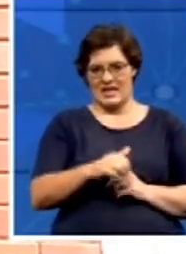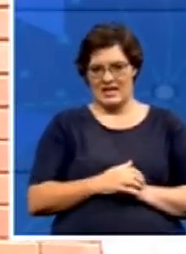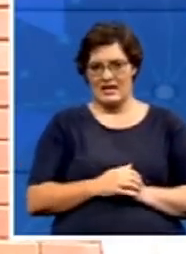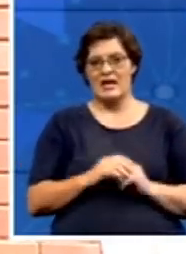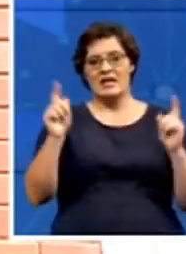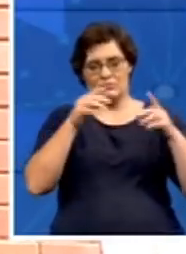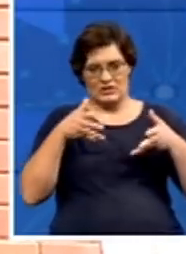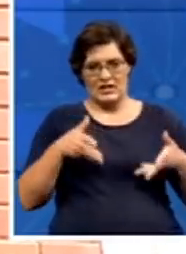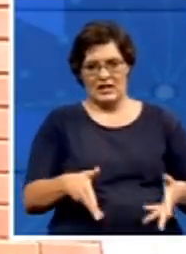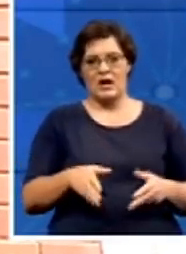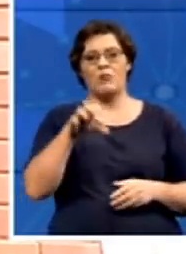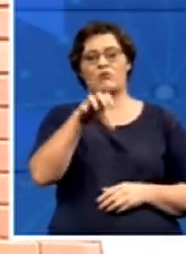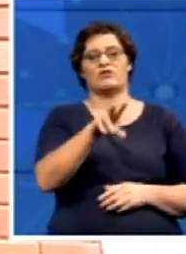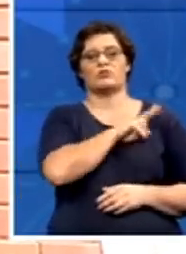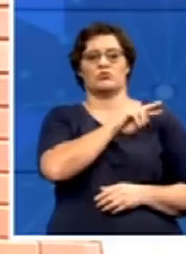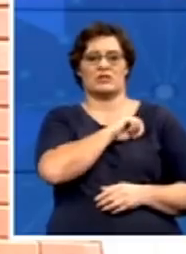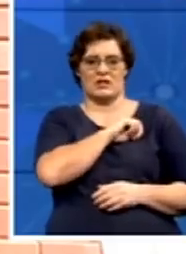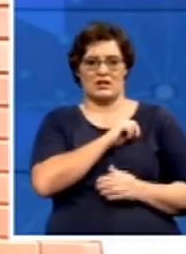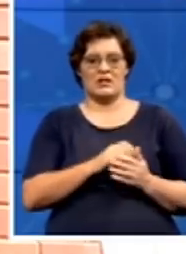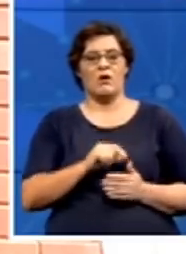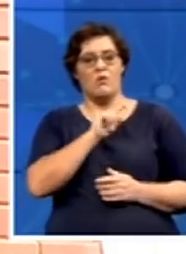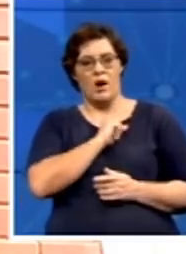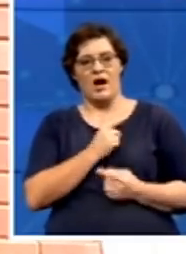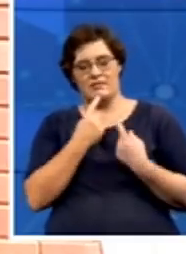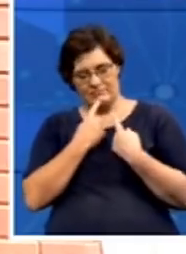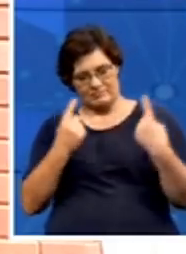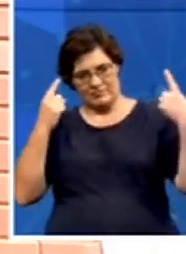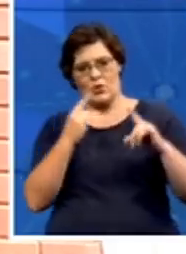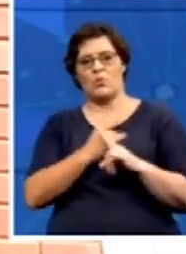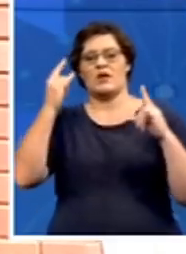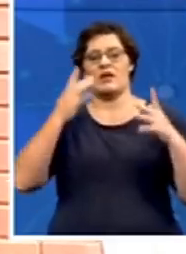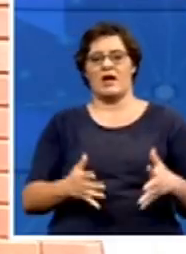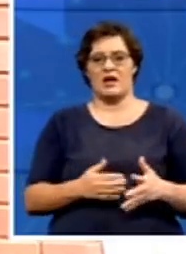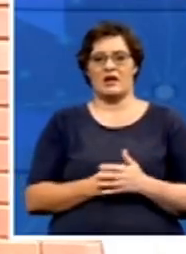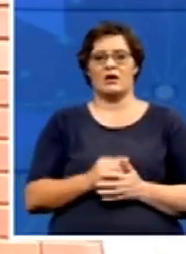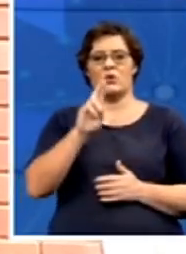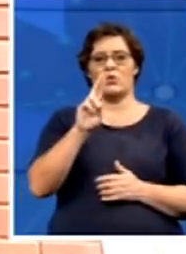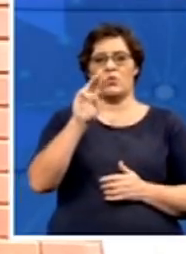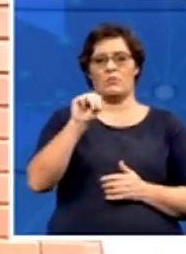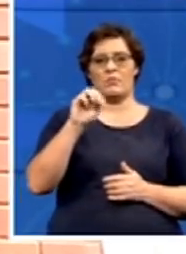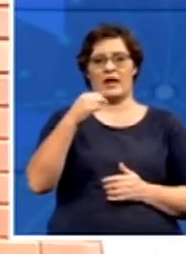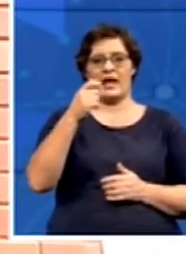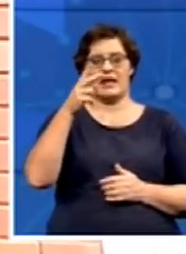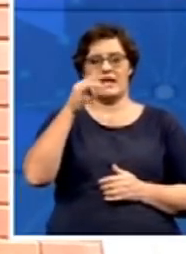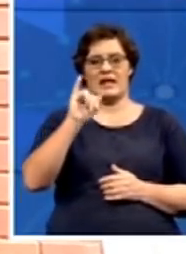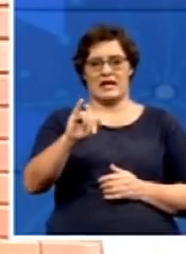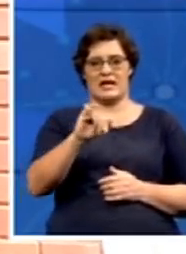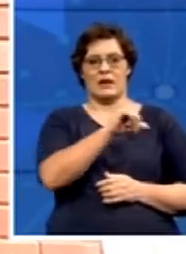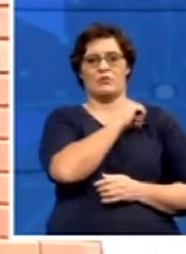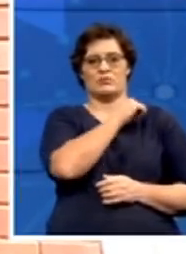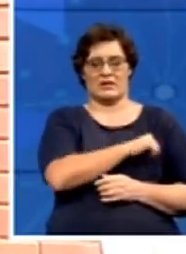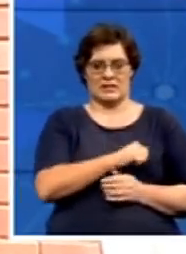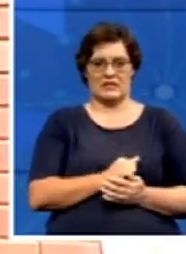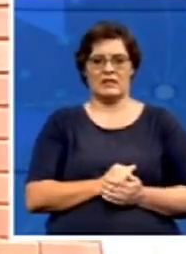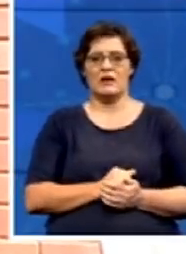-Natal, after they were declared as the winner of the Umgeni municipality. But that excitement was short-lived because now